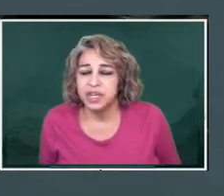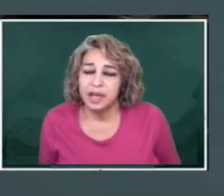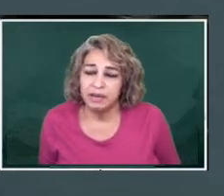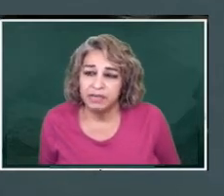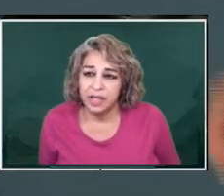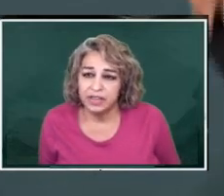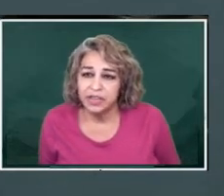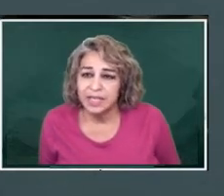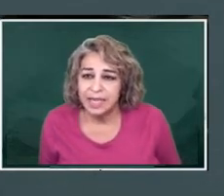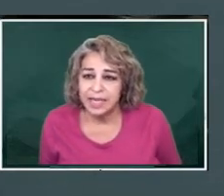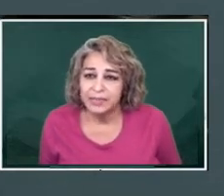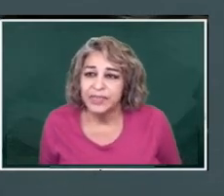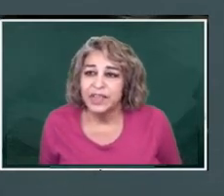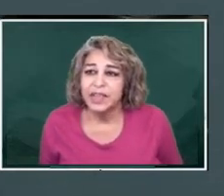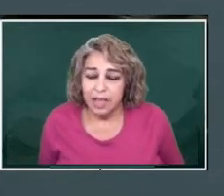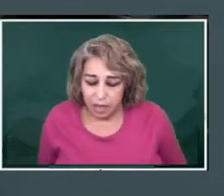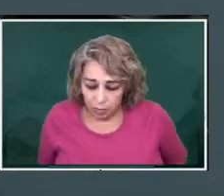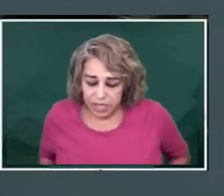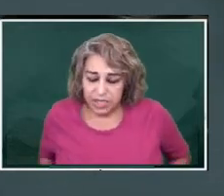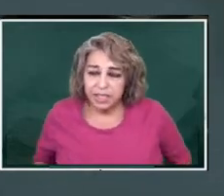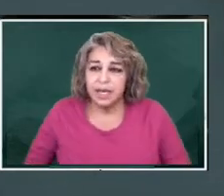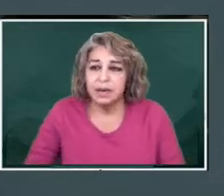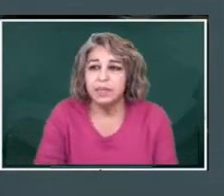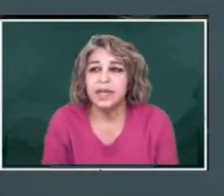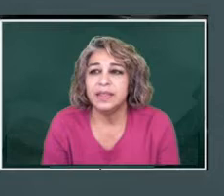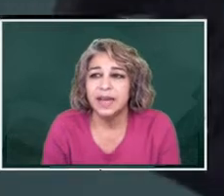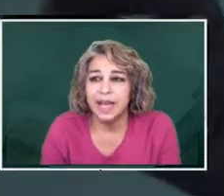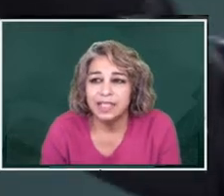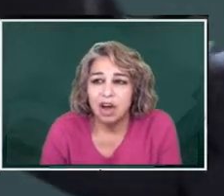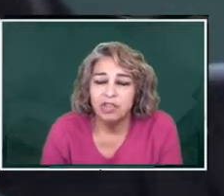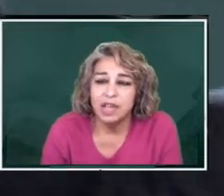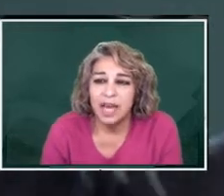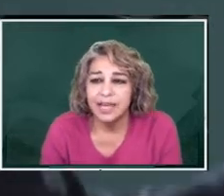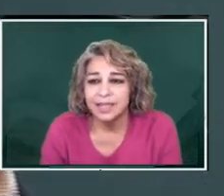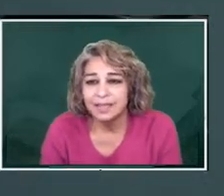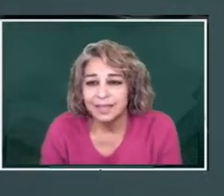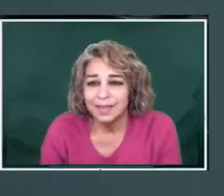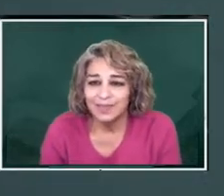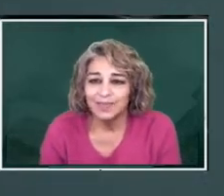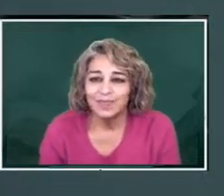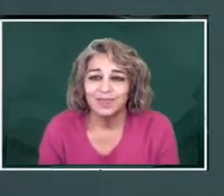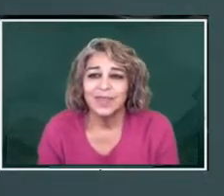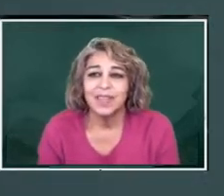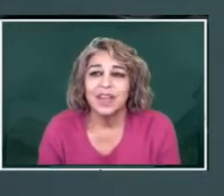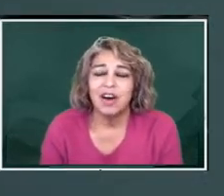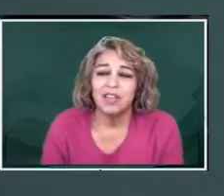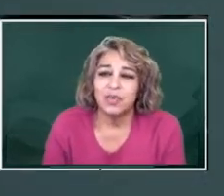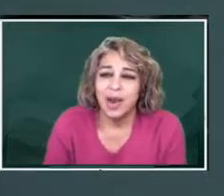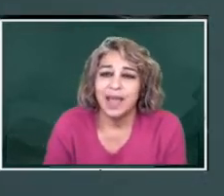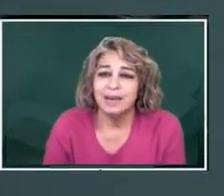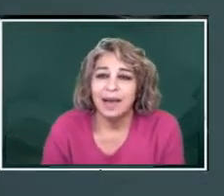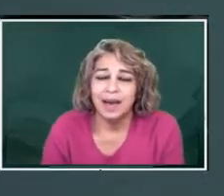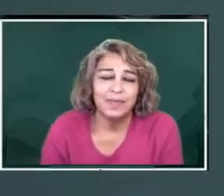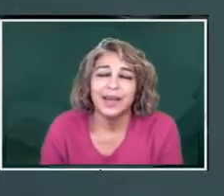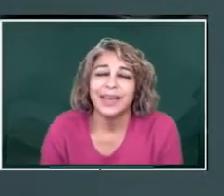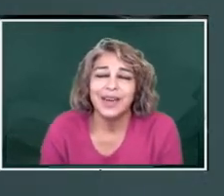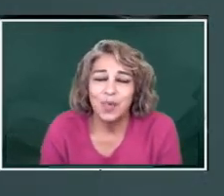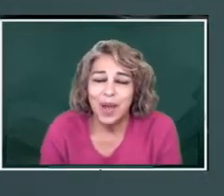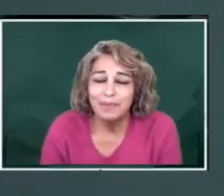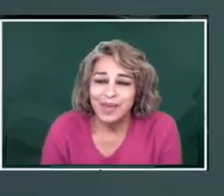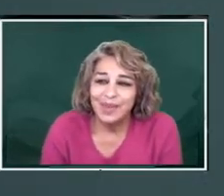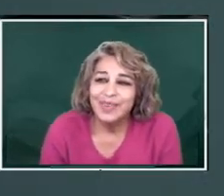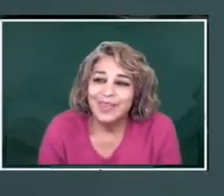Commission of Electricity. Which is the company that has all the lines. All the red, uh,